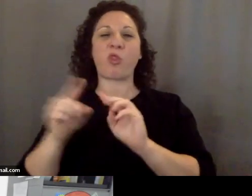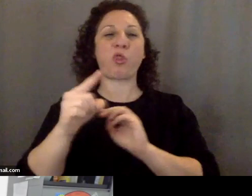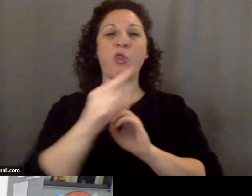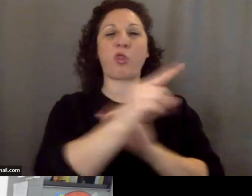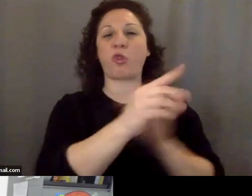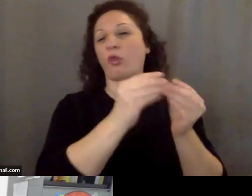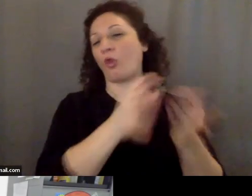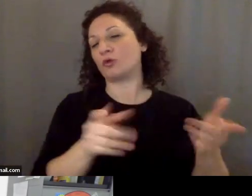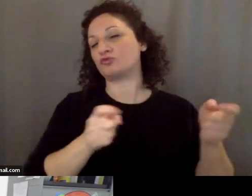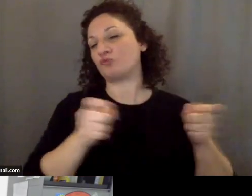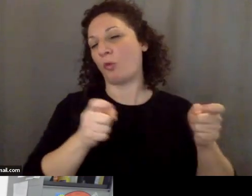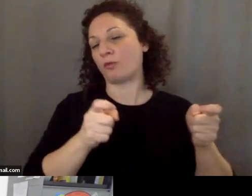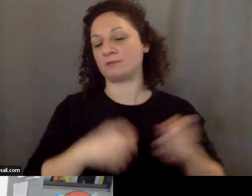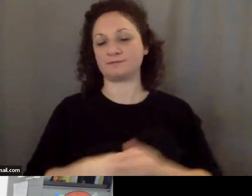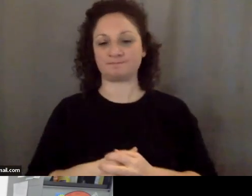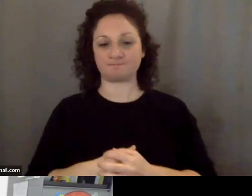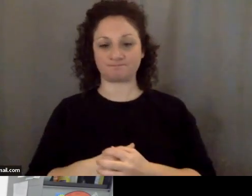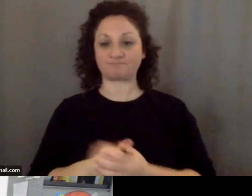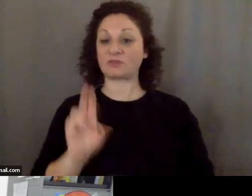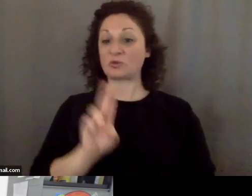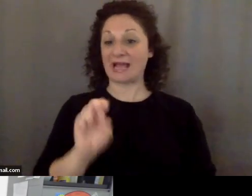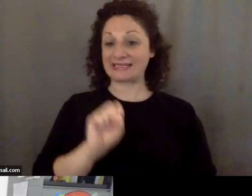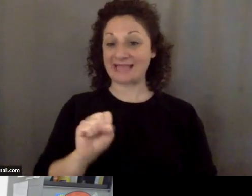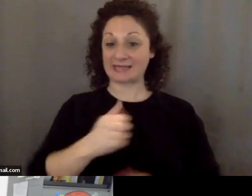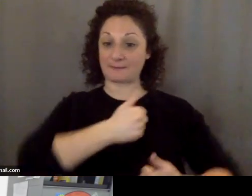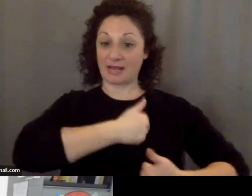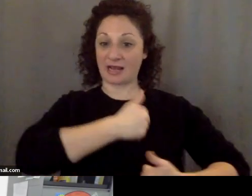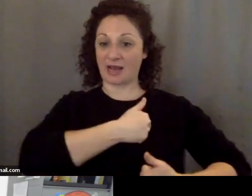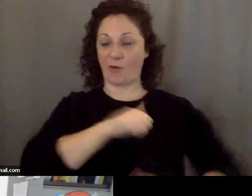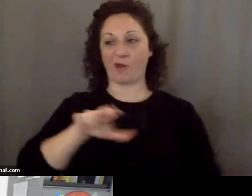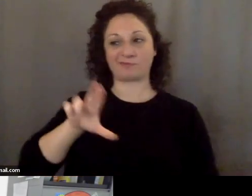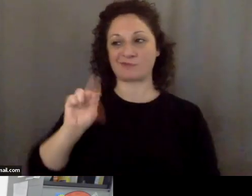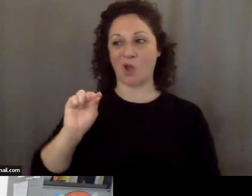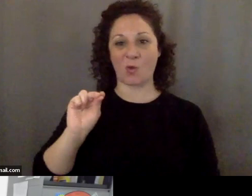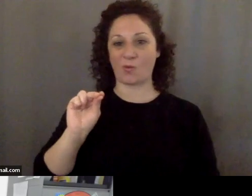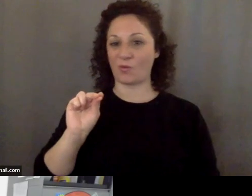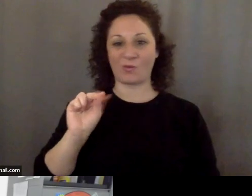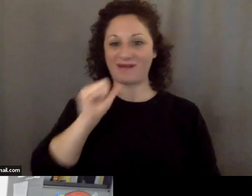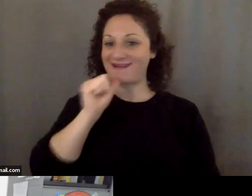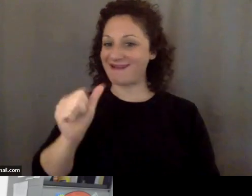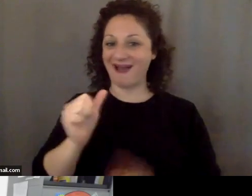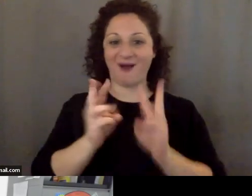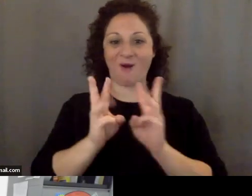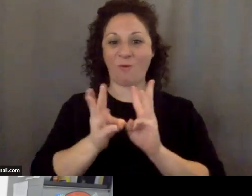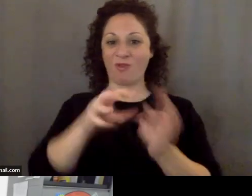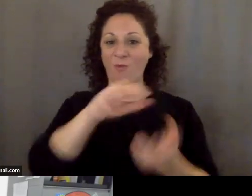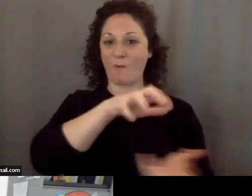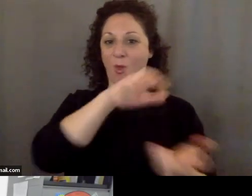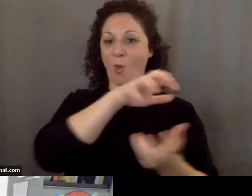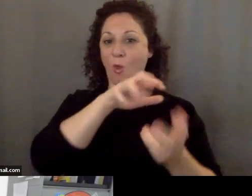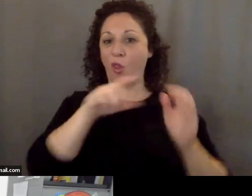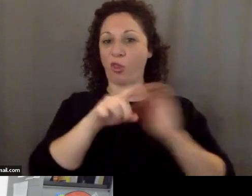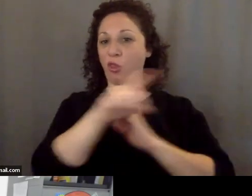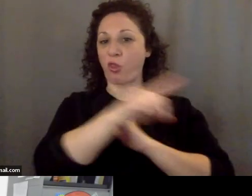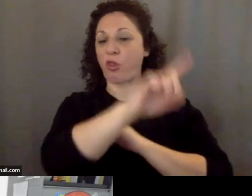the United States military says, no, it is not a weather balloon that just went out of control, because